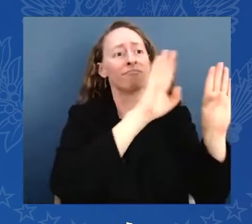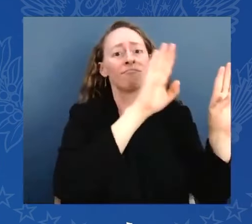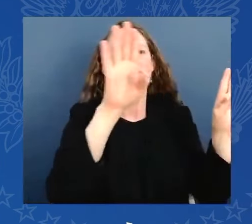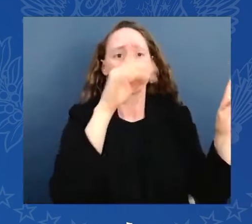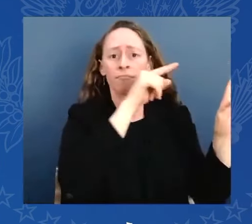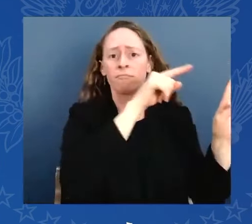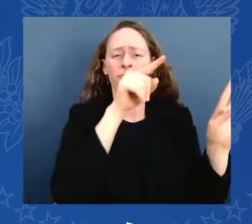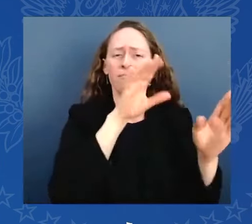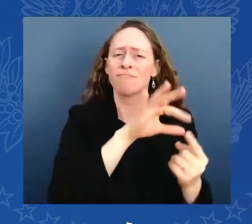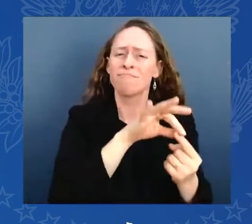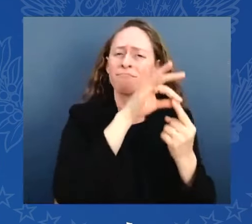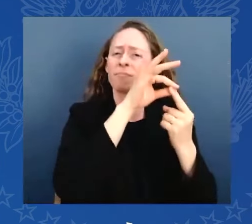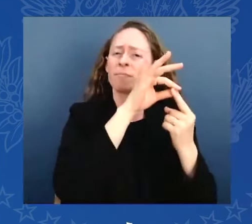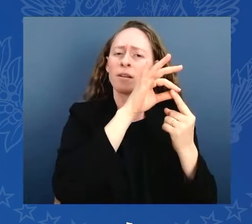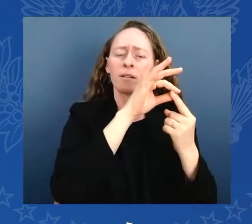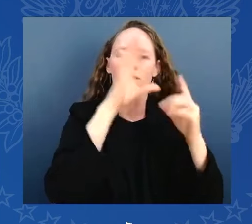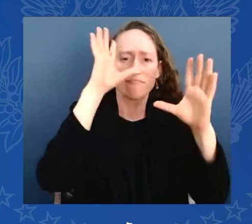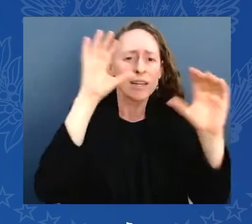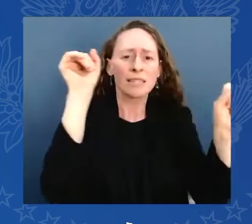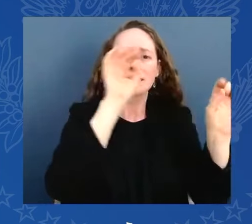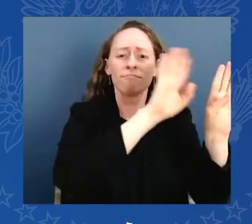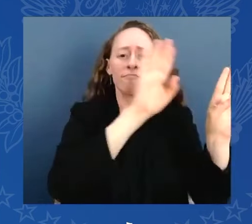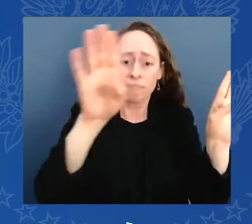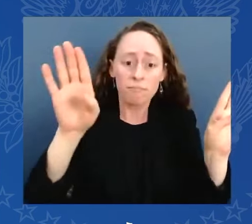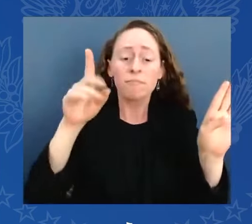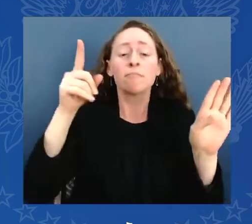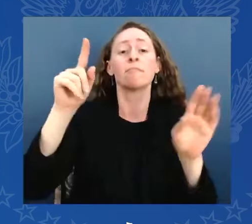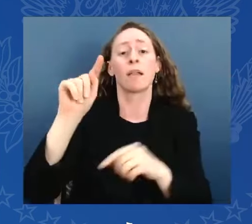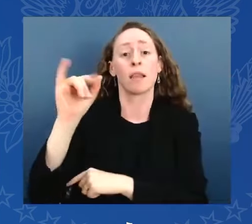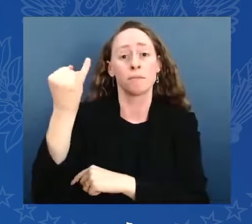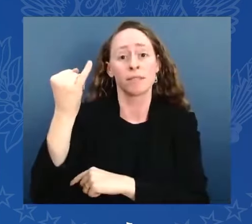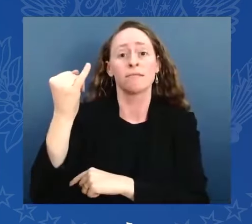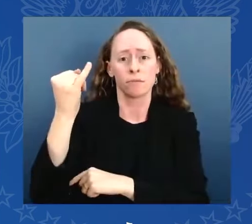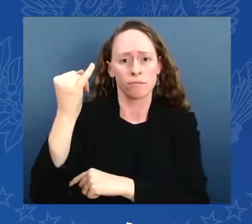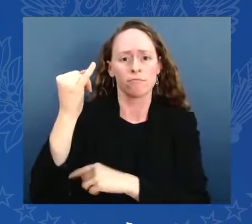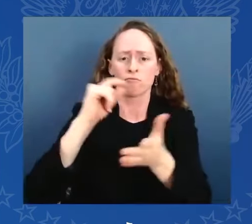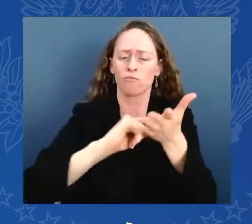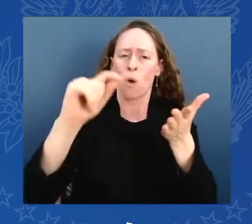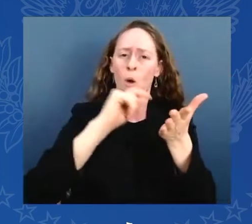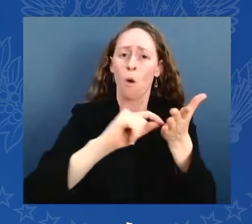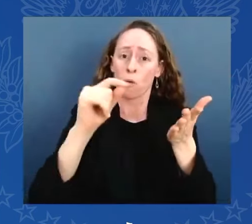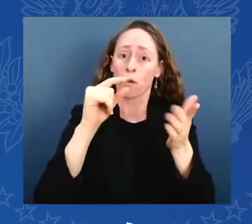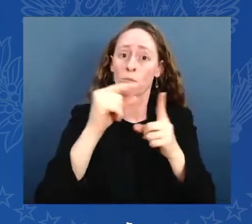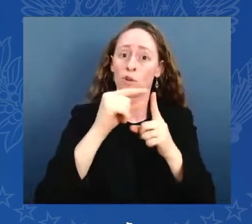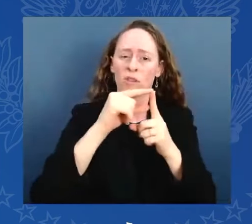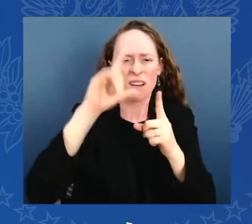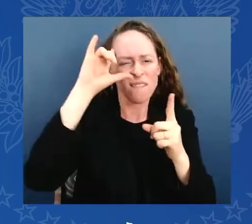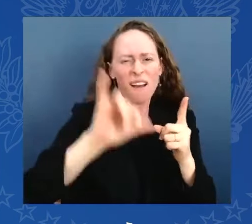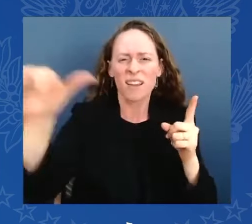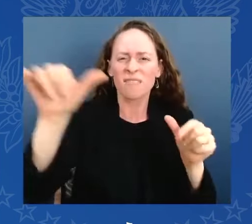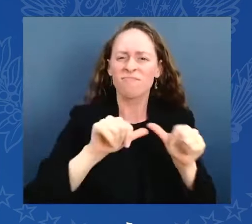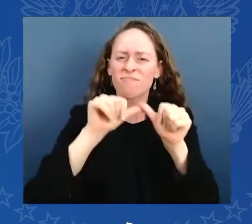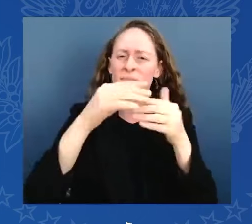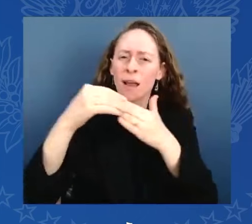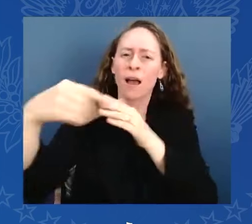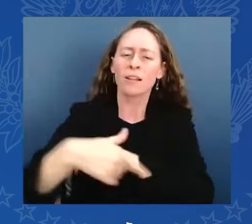words that guide this nation. George Washington showed us presidents are not kings. Abraham Lincoln,